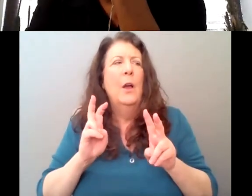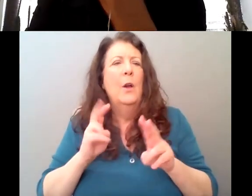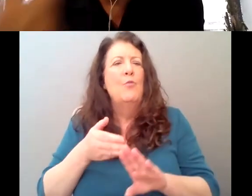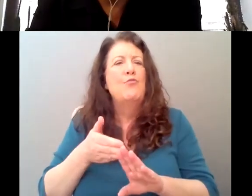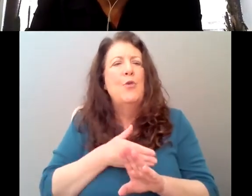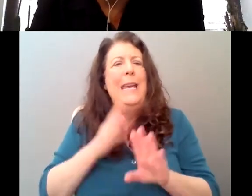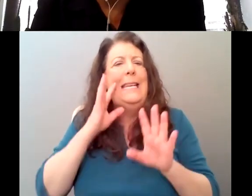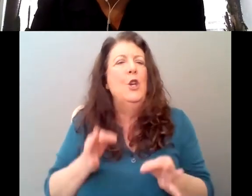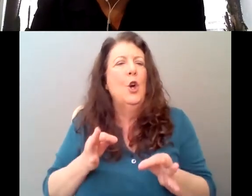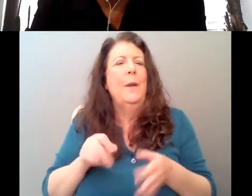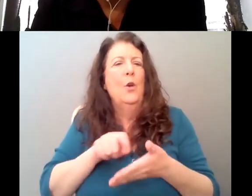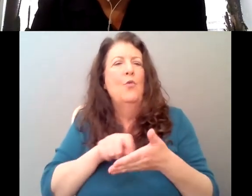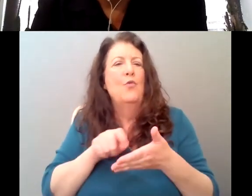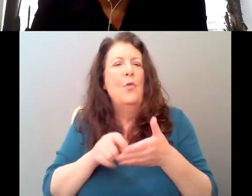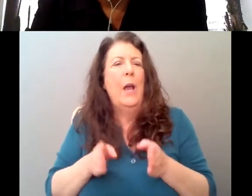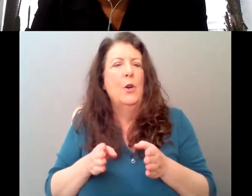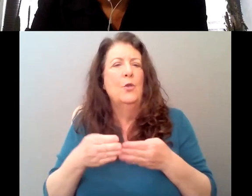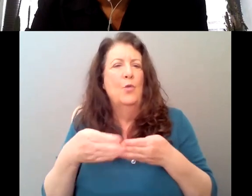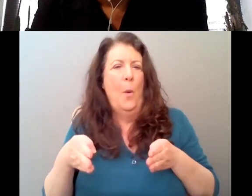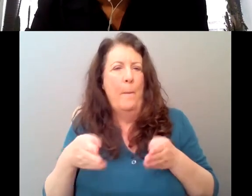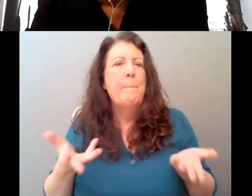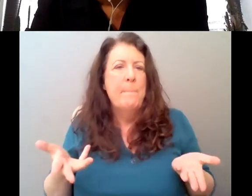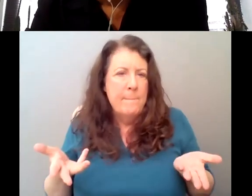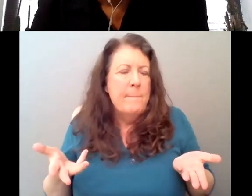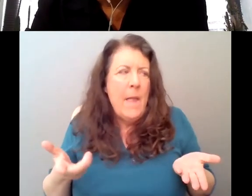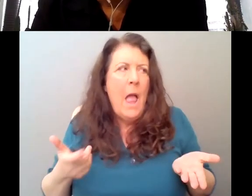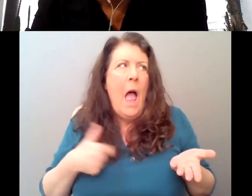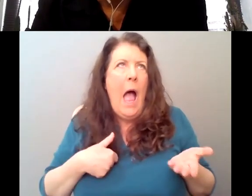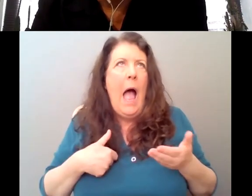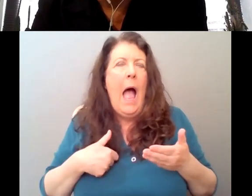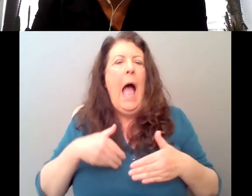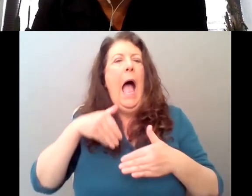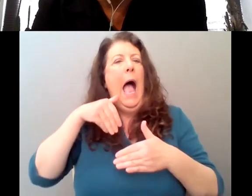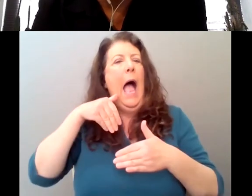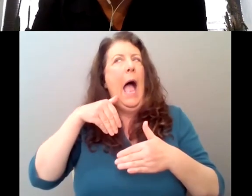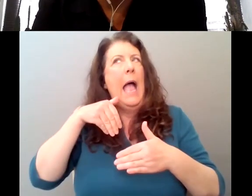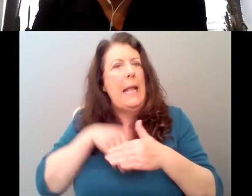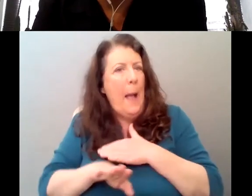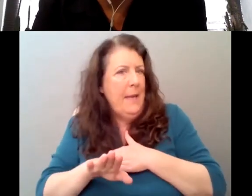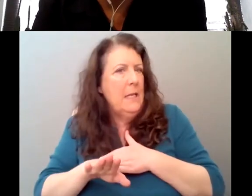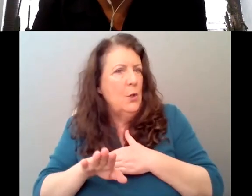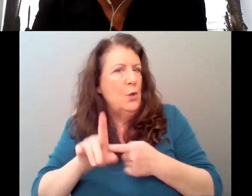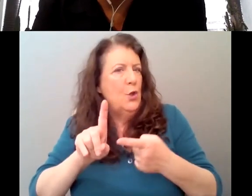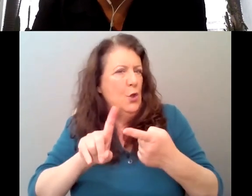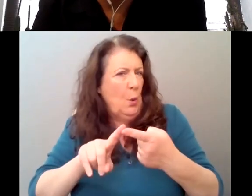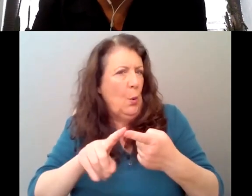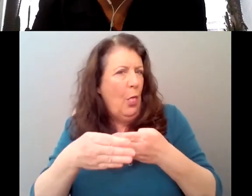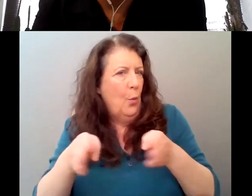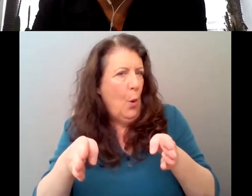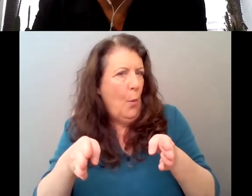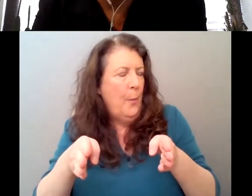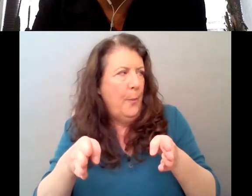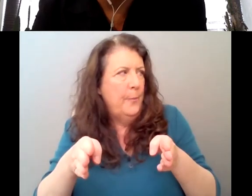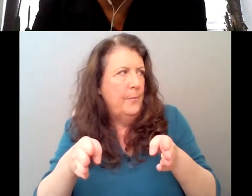I, I, I, I come into the room being like, this is, you